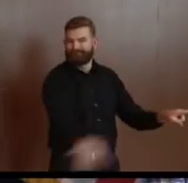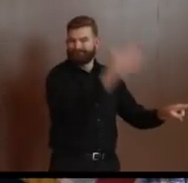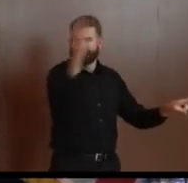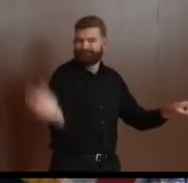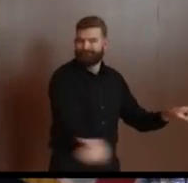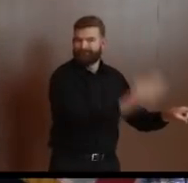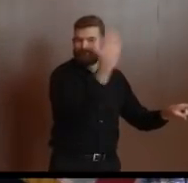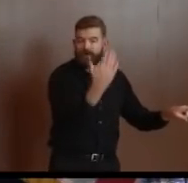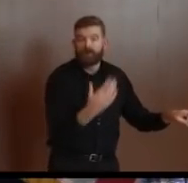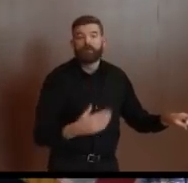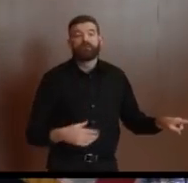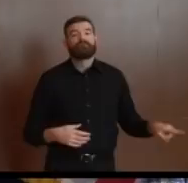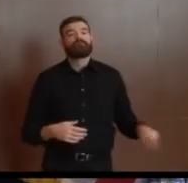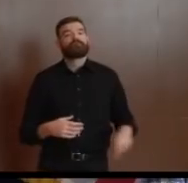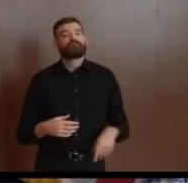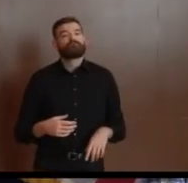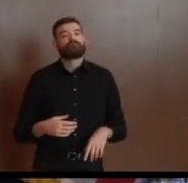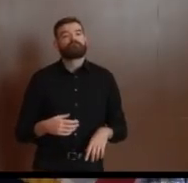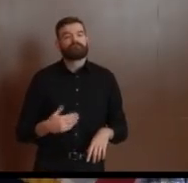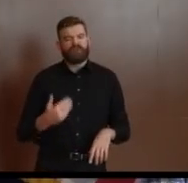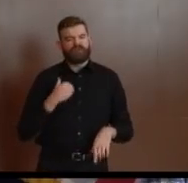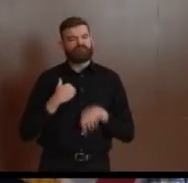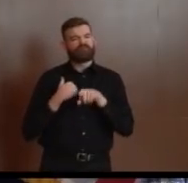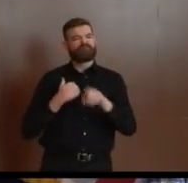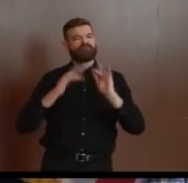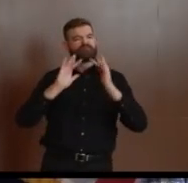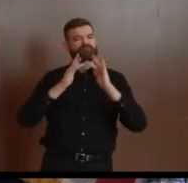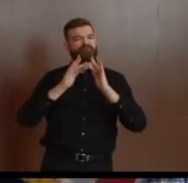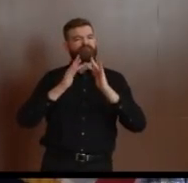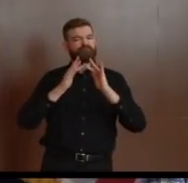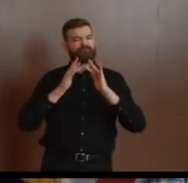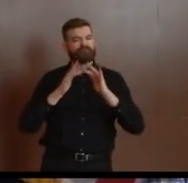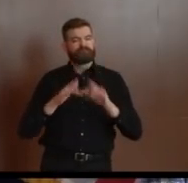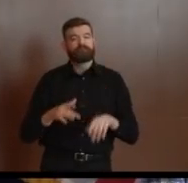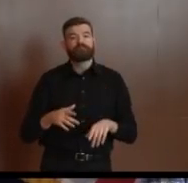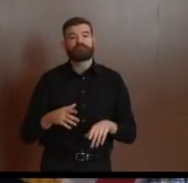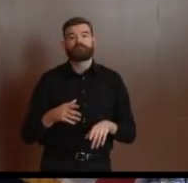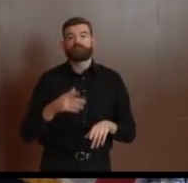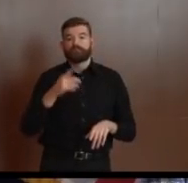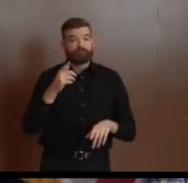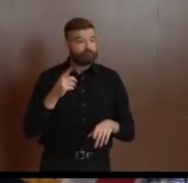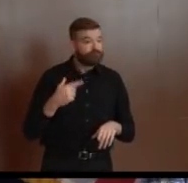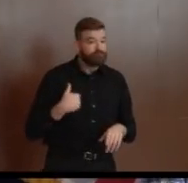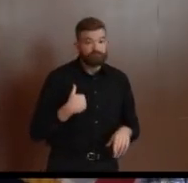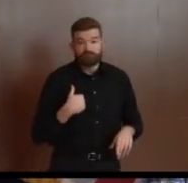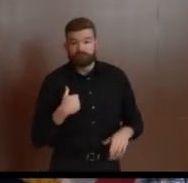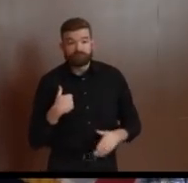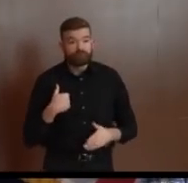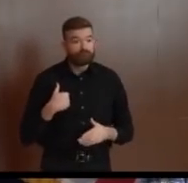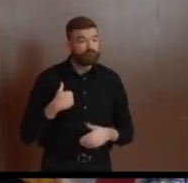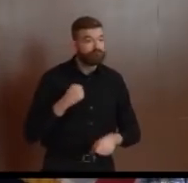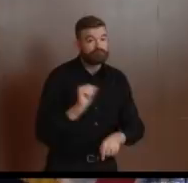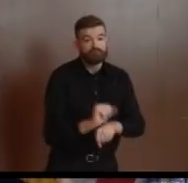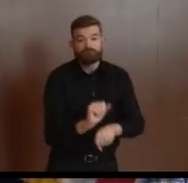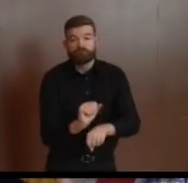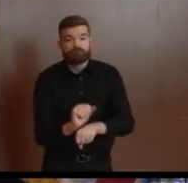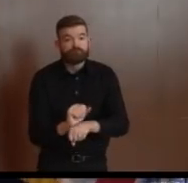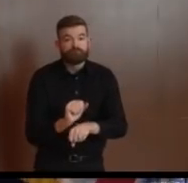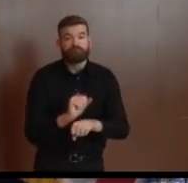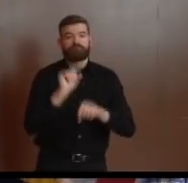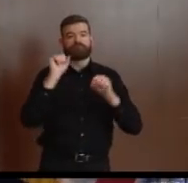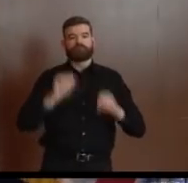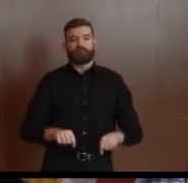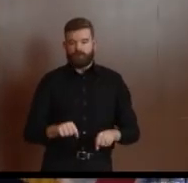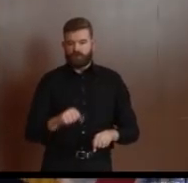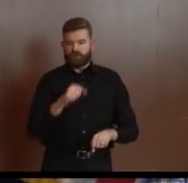anyone willing to pitch in and work to help us respond to this emergency can find and apply for one of those jobs. That